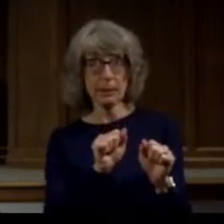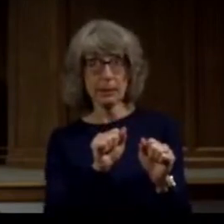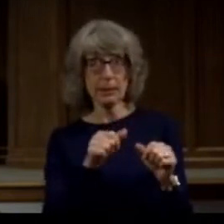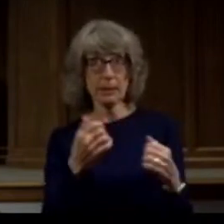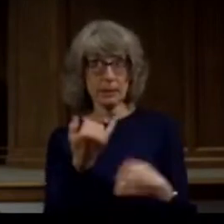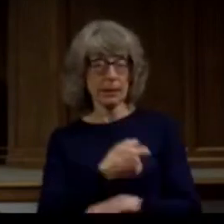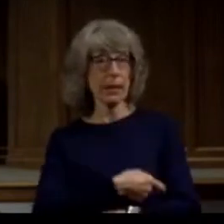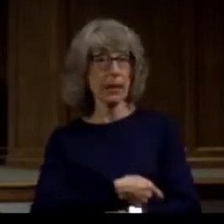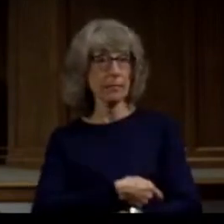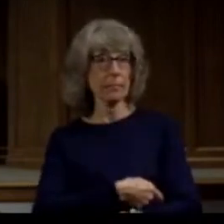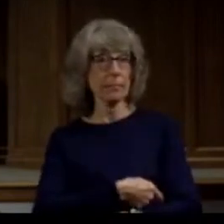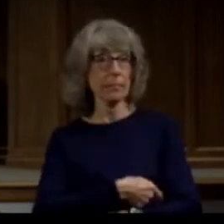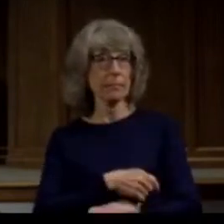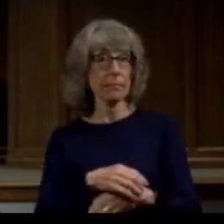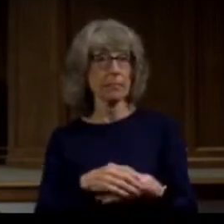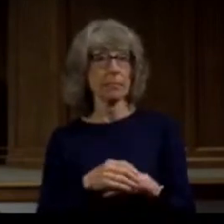one?